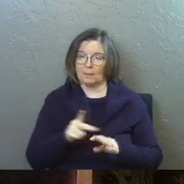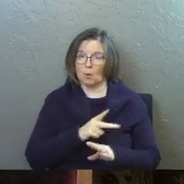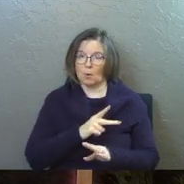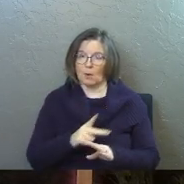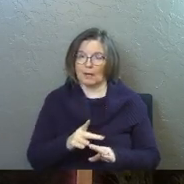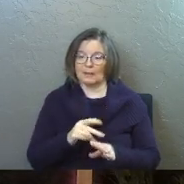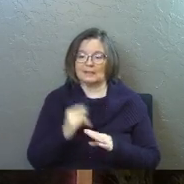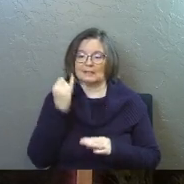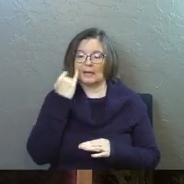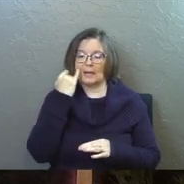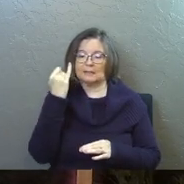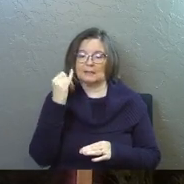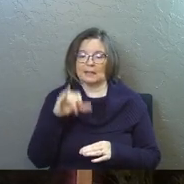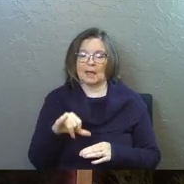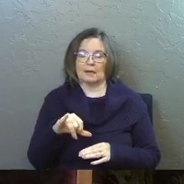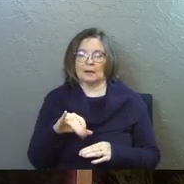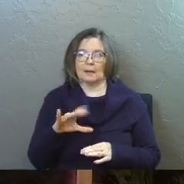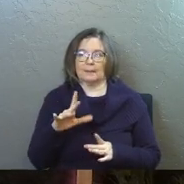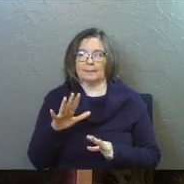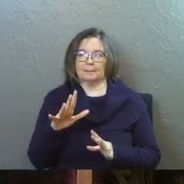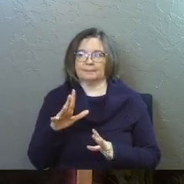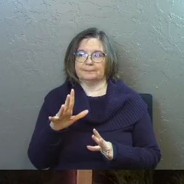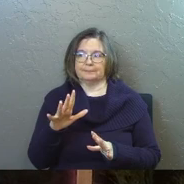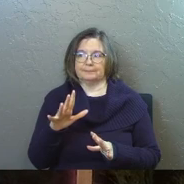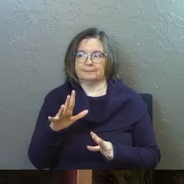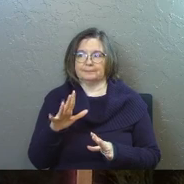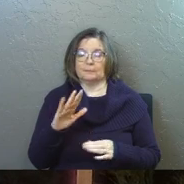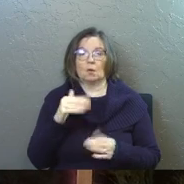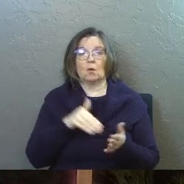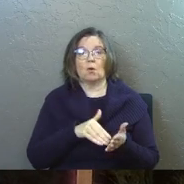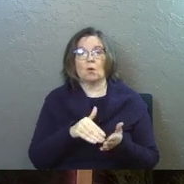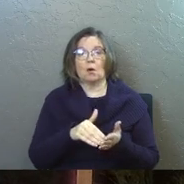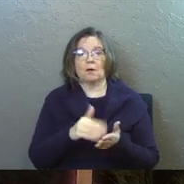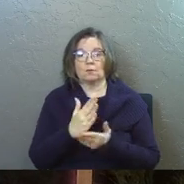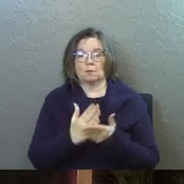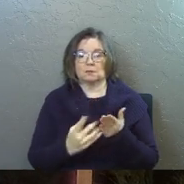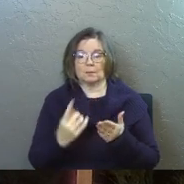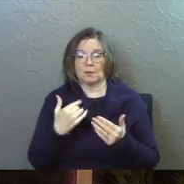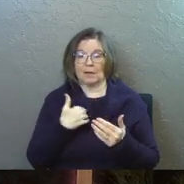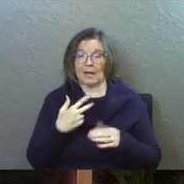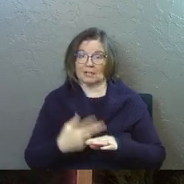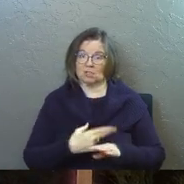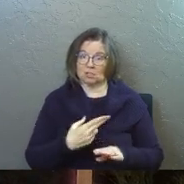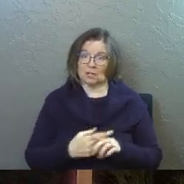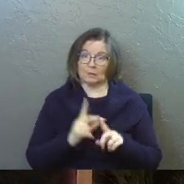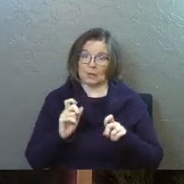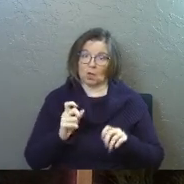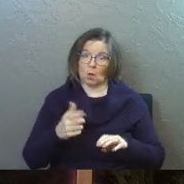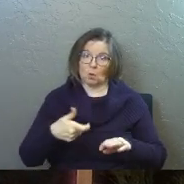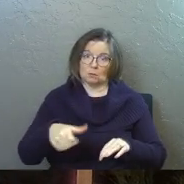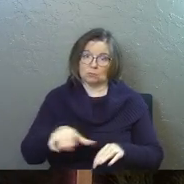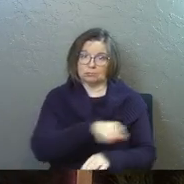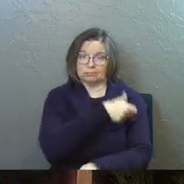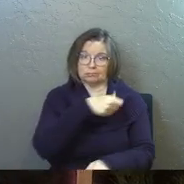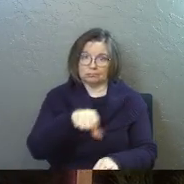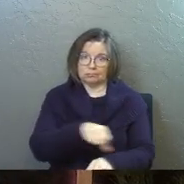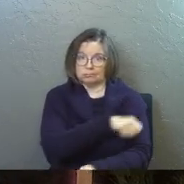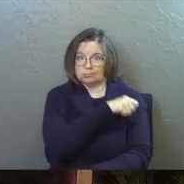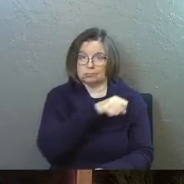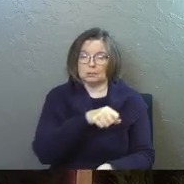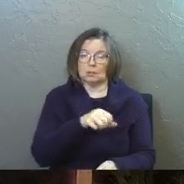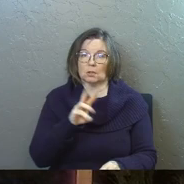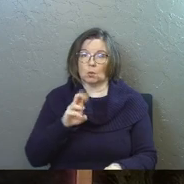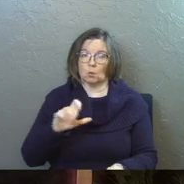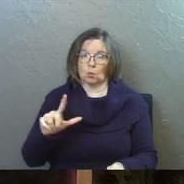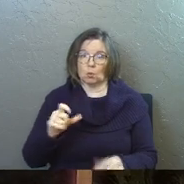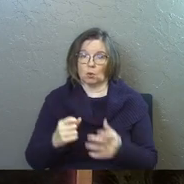poetically there. This idea that, um, often when someone has sheep and they go to shear the sheep, the